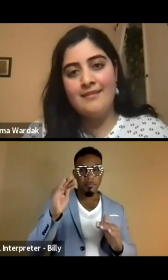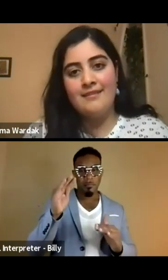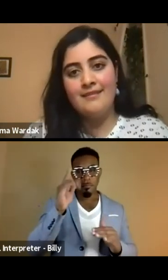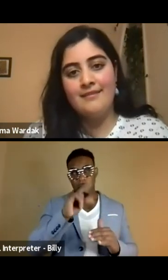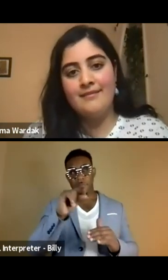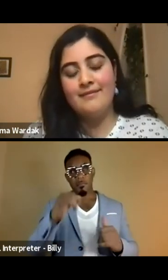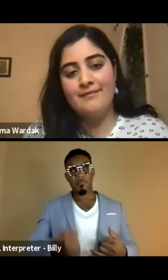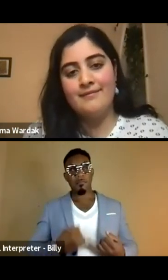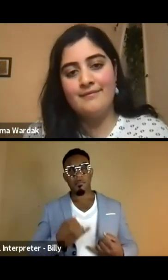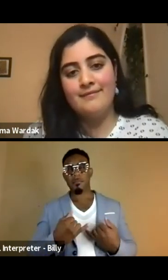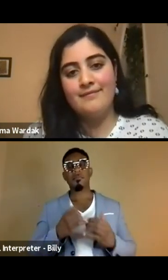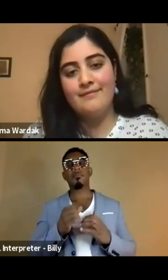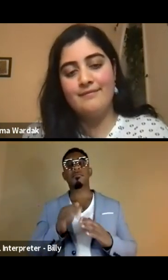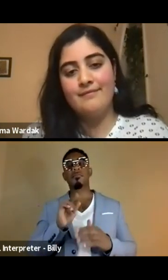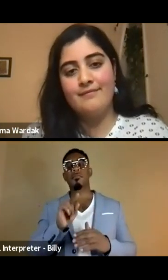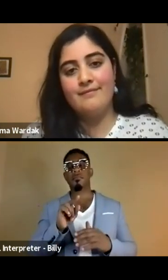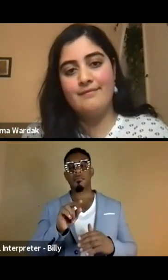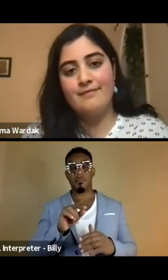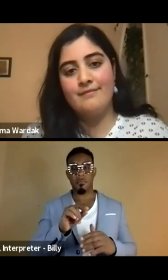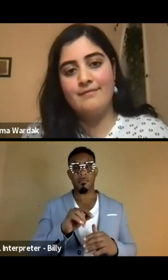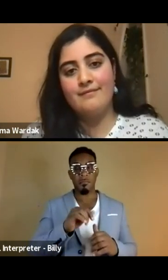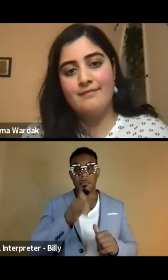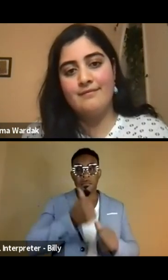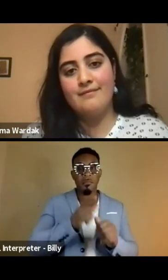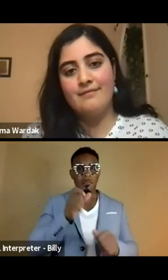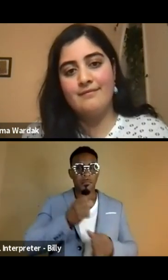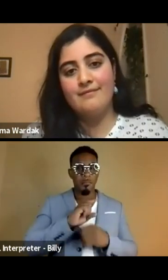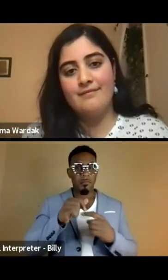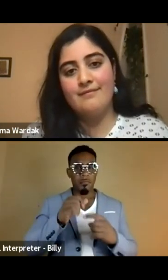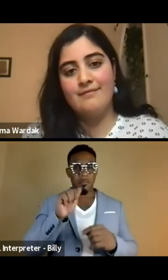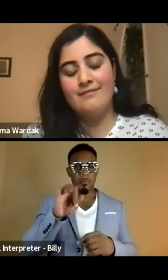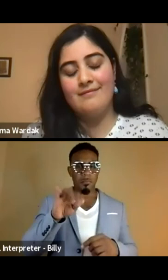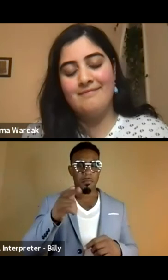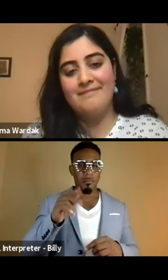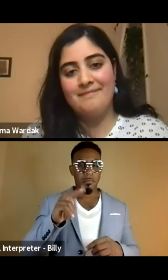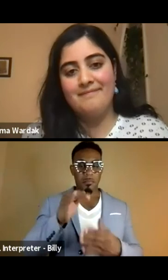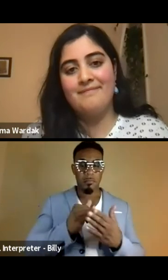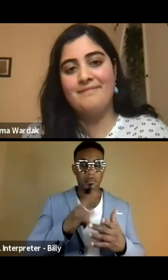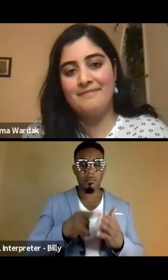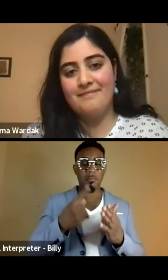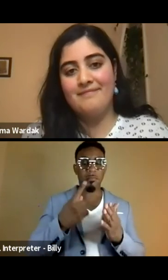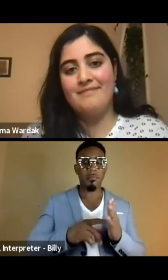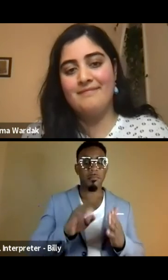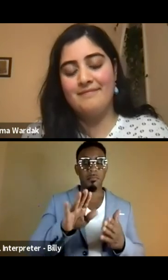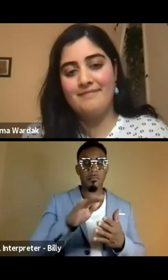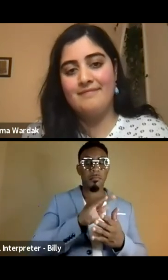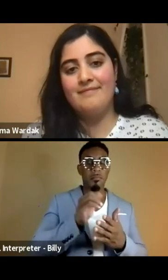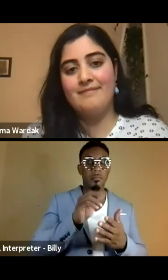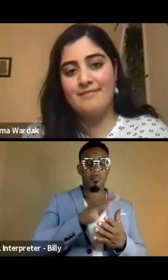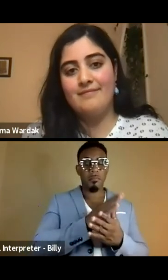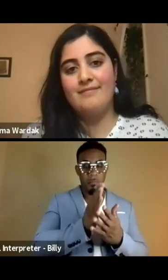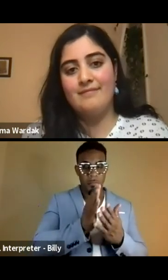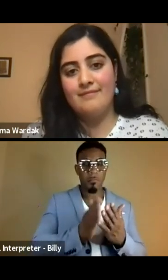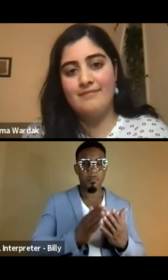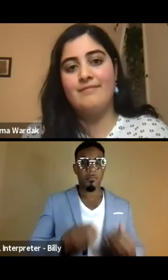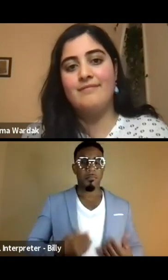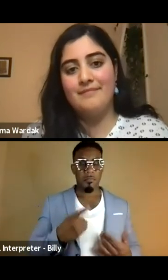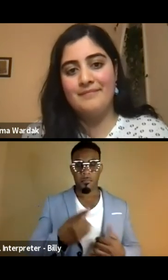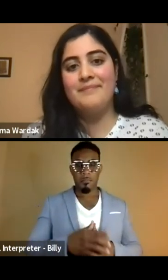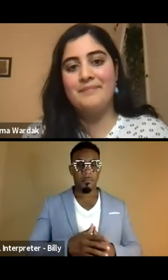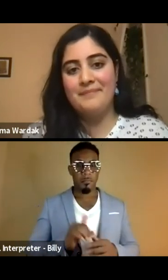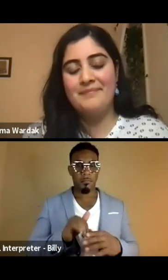um, asking you each what you love about Afghan art and what parts of your own culture inspire you.